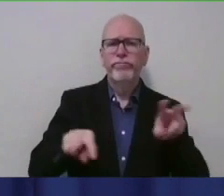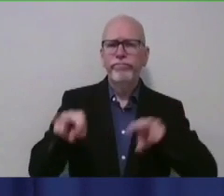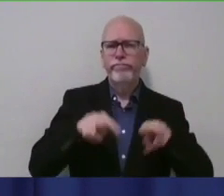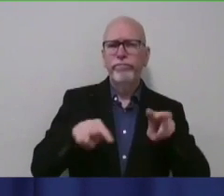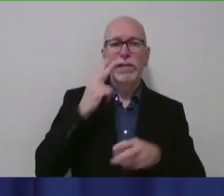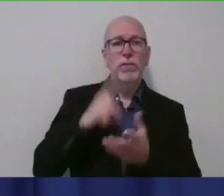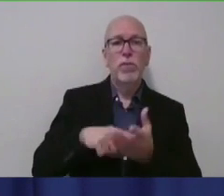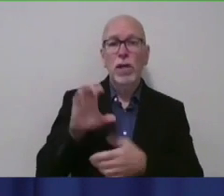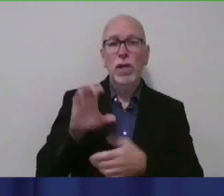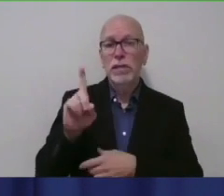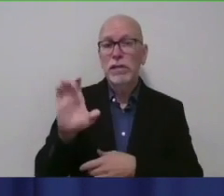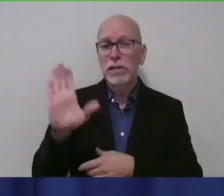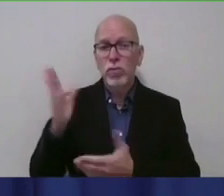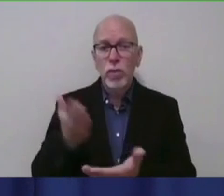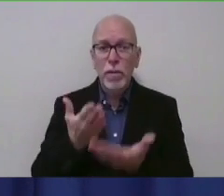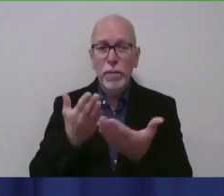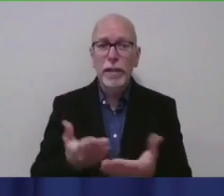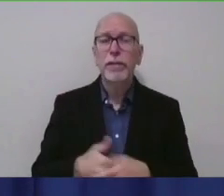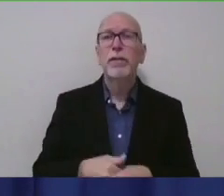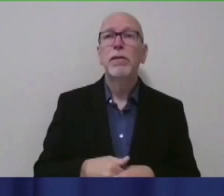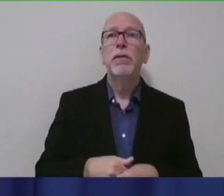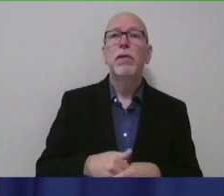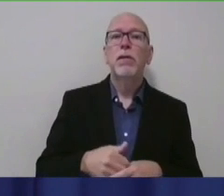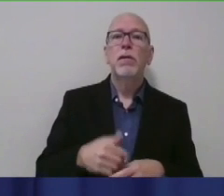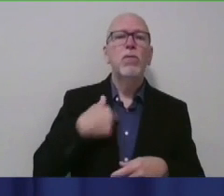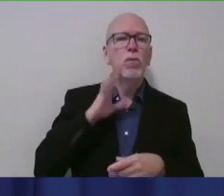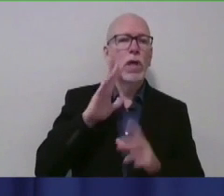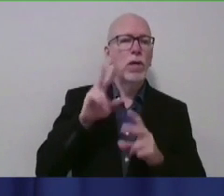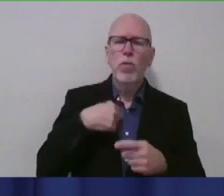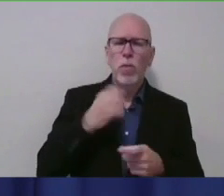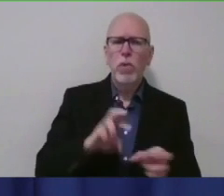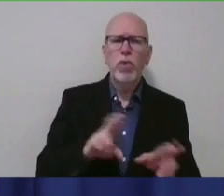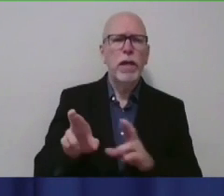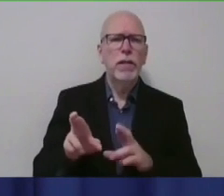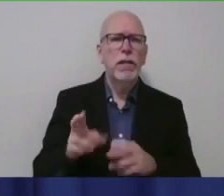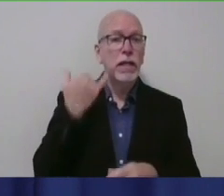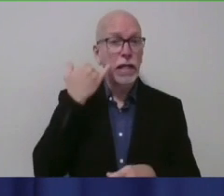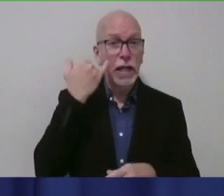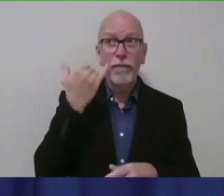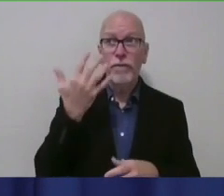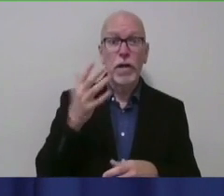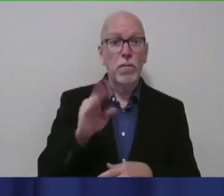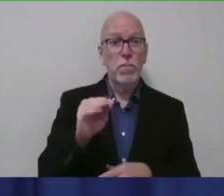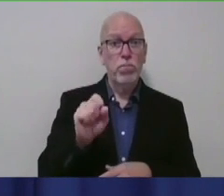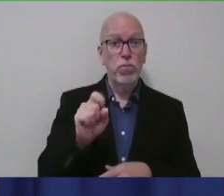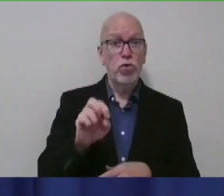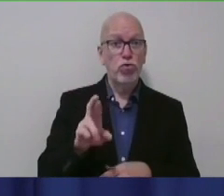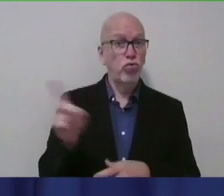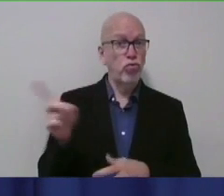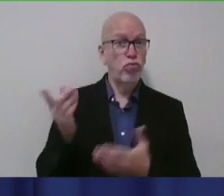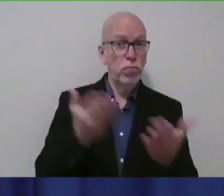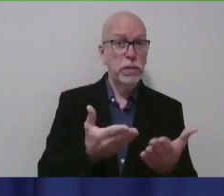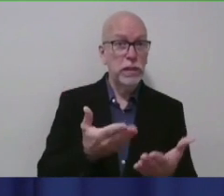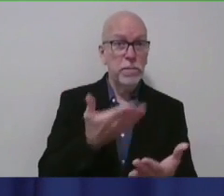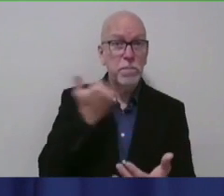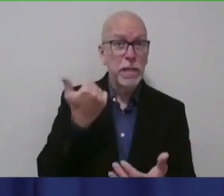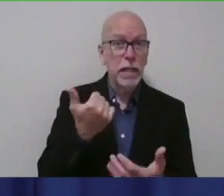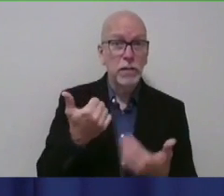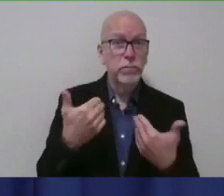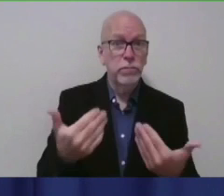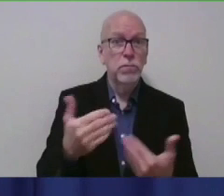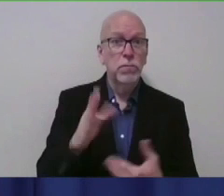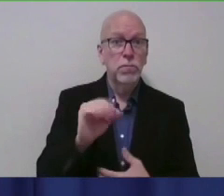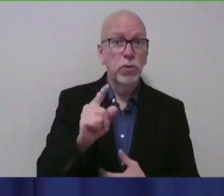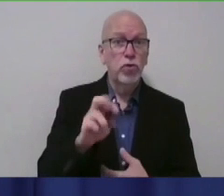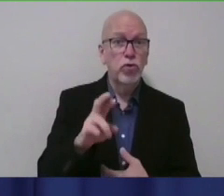recommends and look to it and we'll be ready. I mean, if it turns out that boosters are what's recommended and what's needed, whether it be for